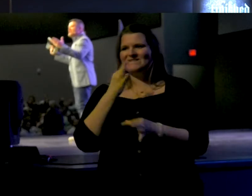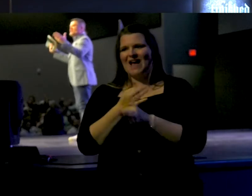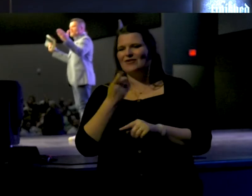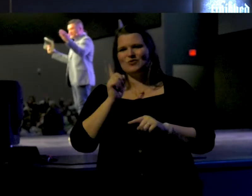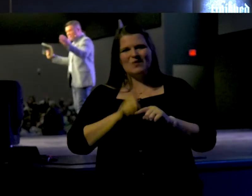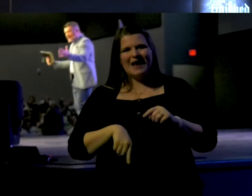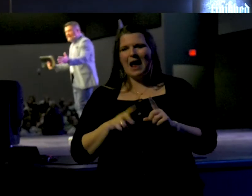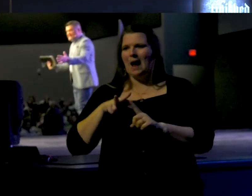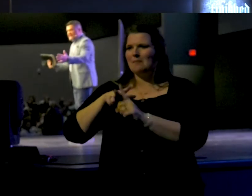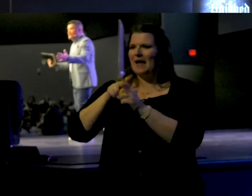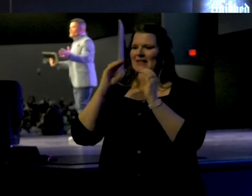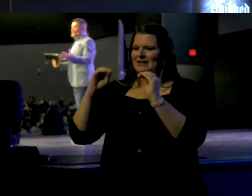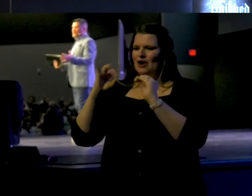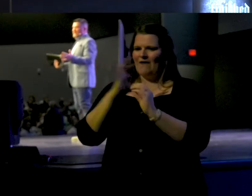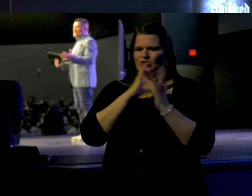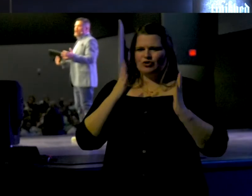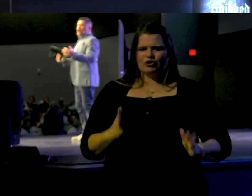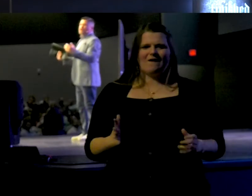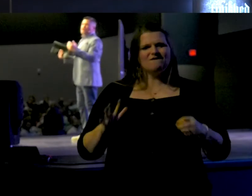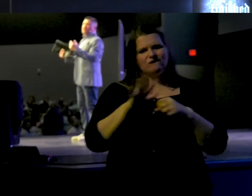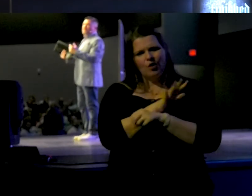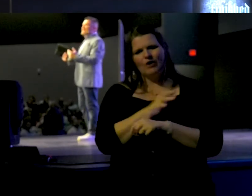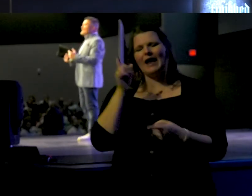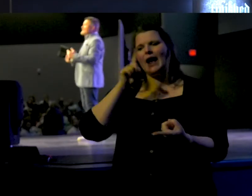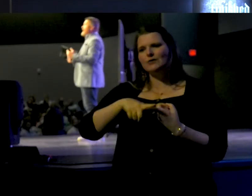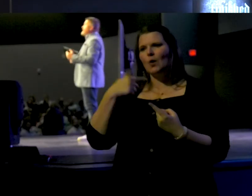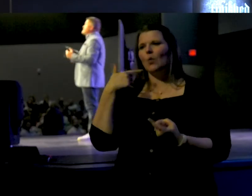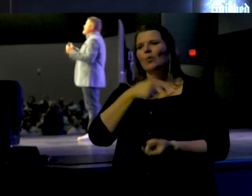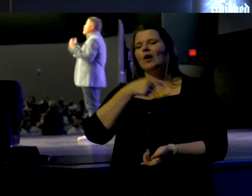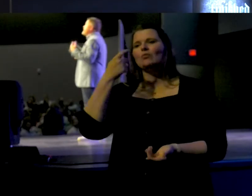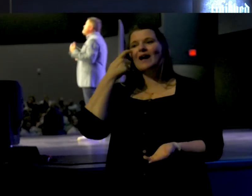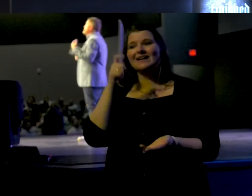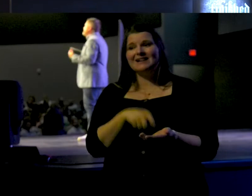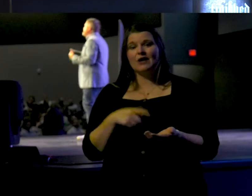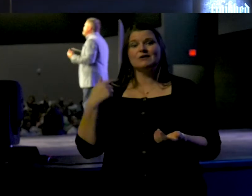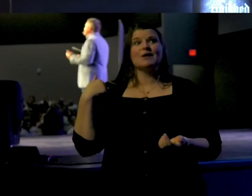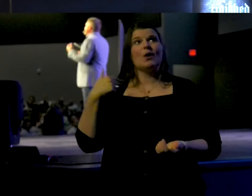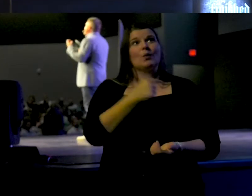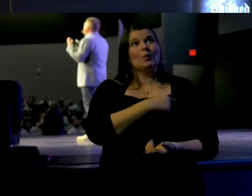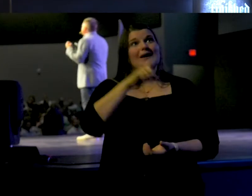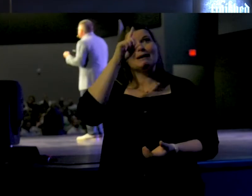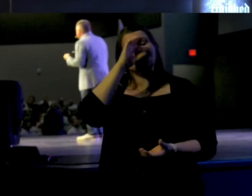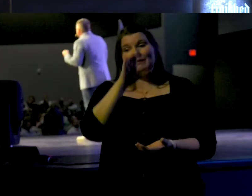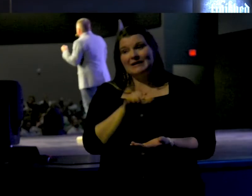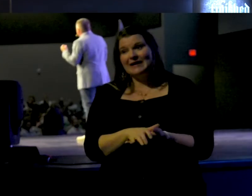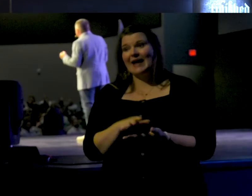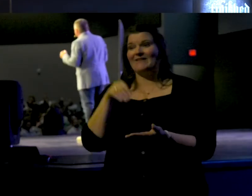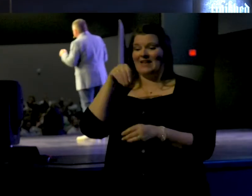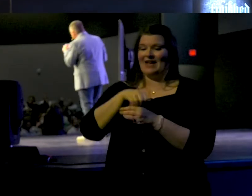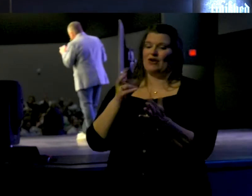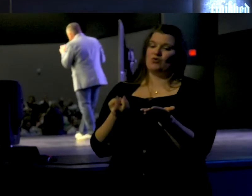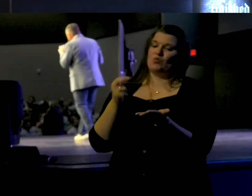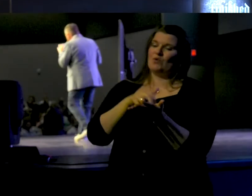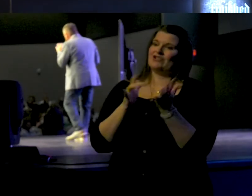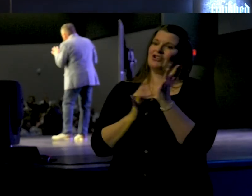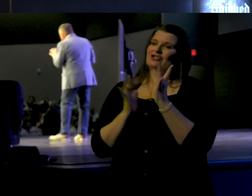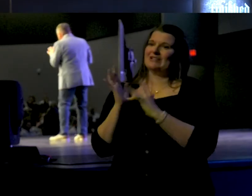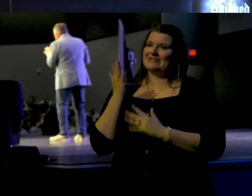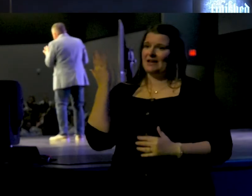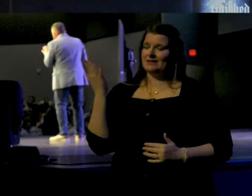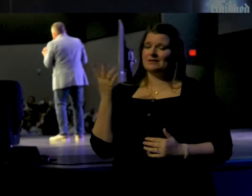the teachings of Christianity fully until you recognize that we believe in a risen Lord. Now,